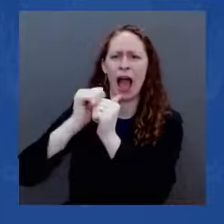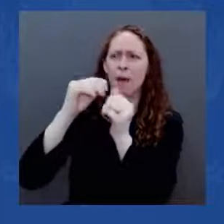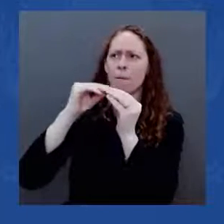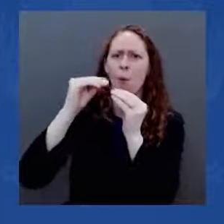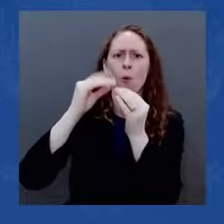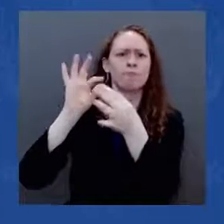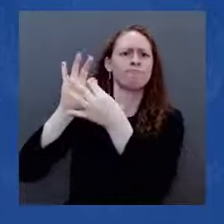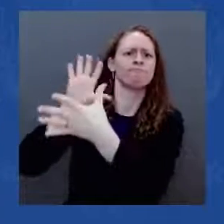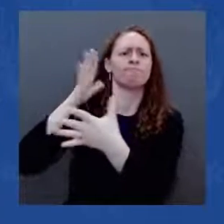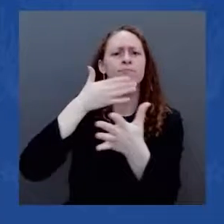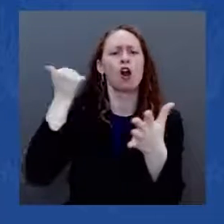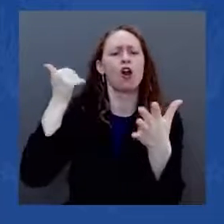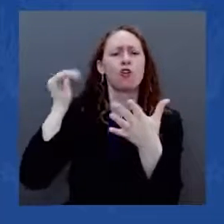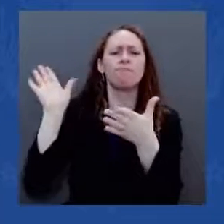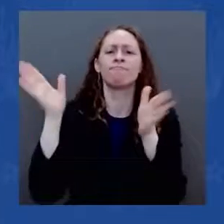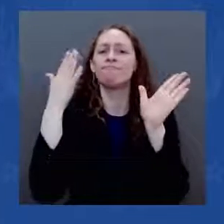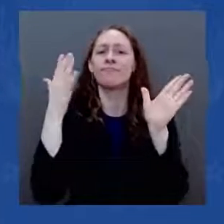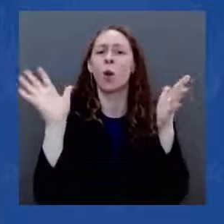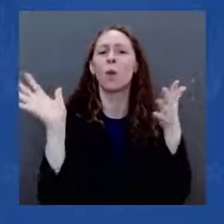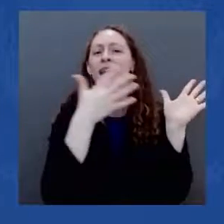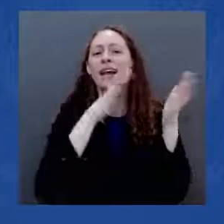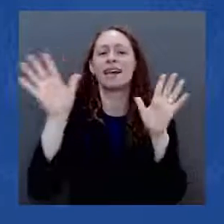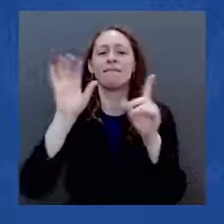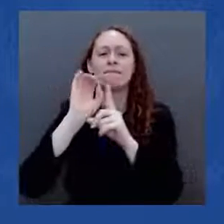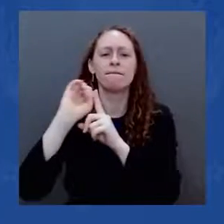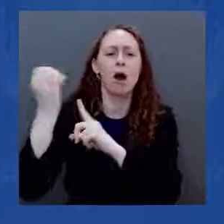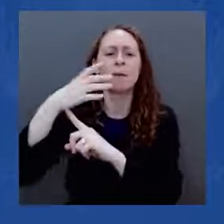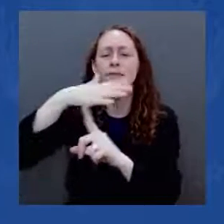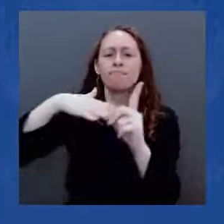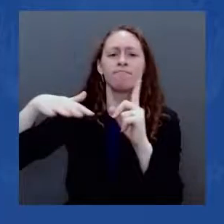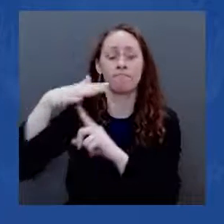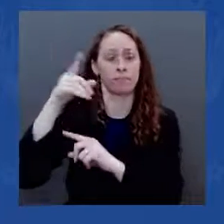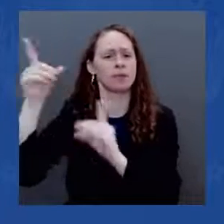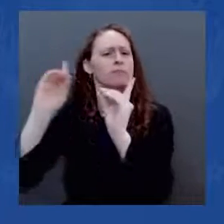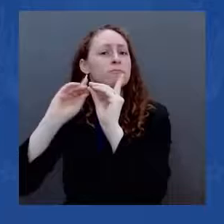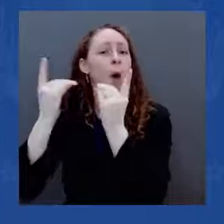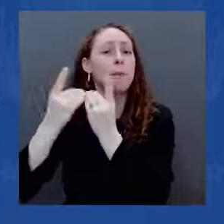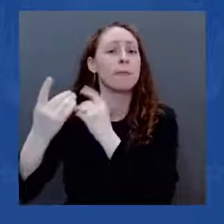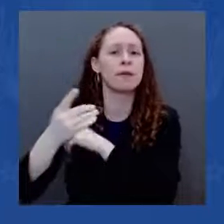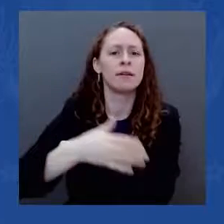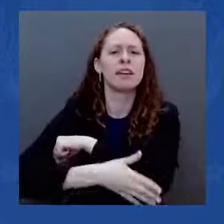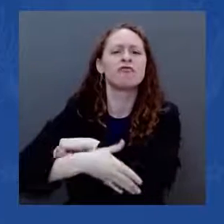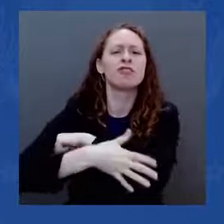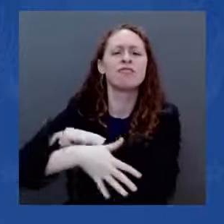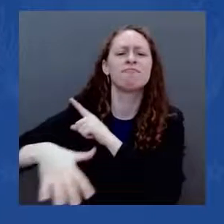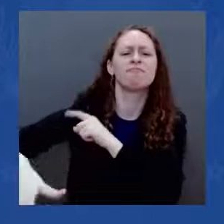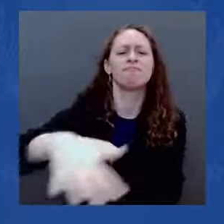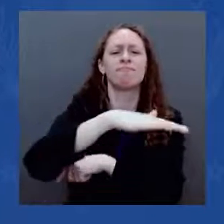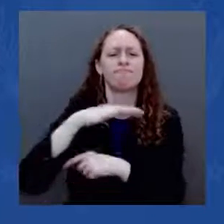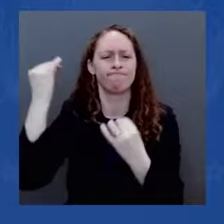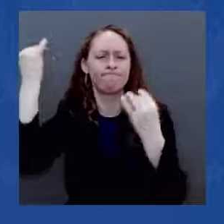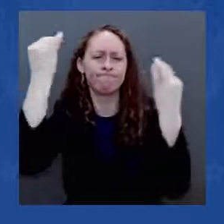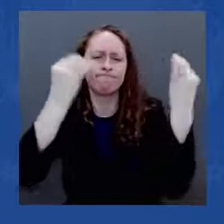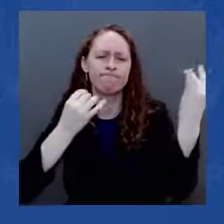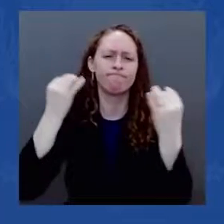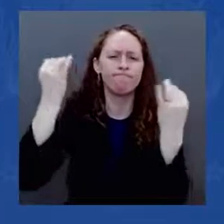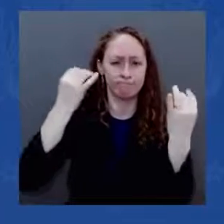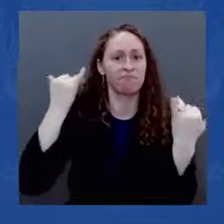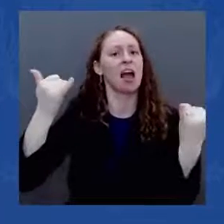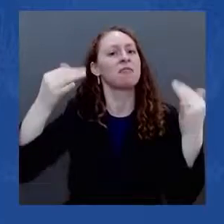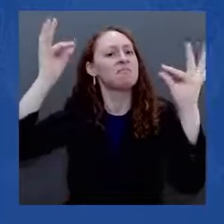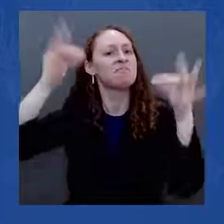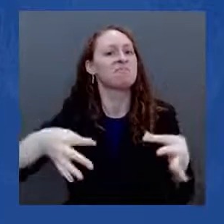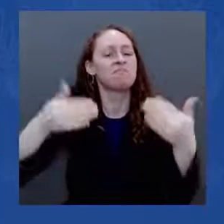largest ever offshore wind lease sale, which could generate enough clean energy to power nearly 2 million